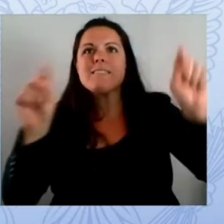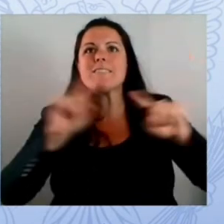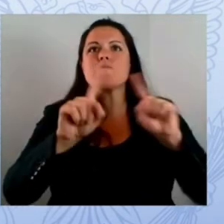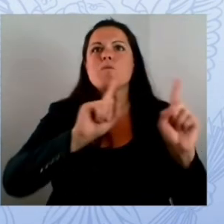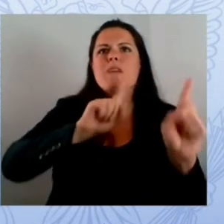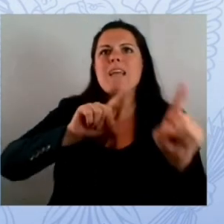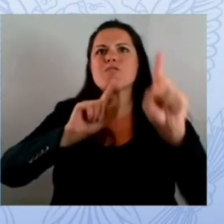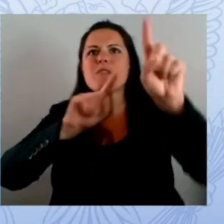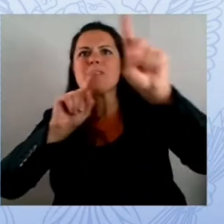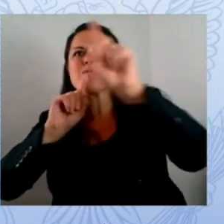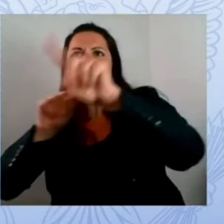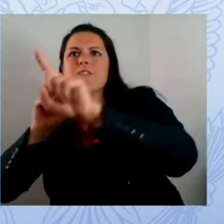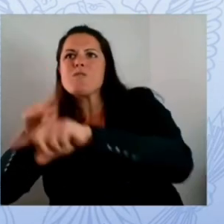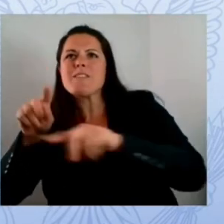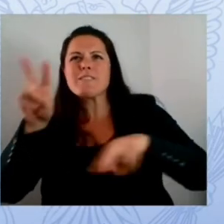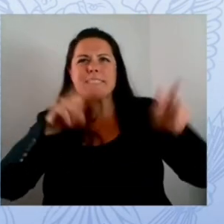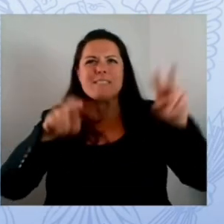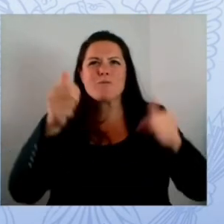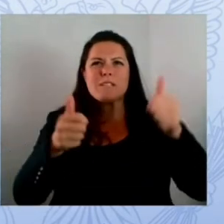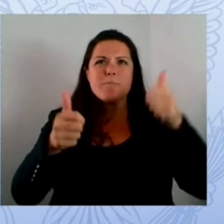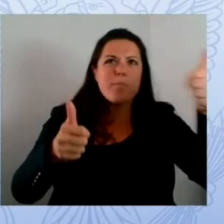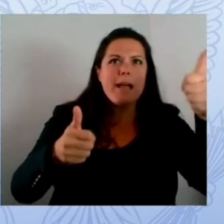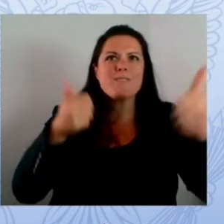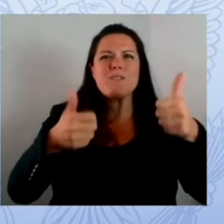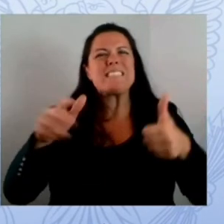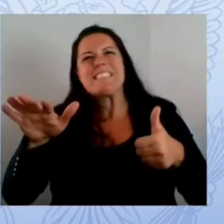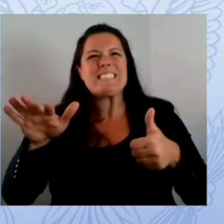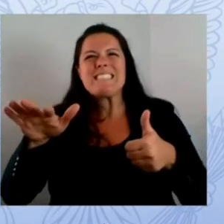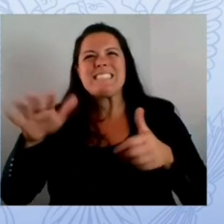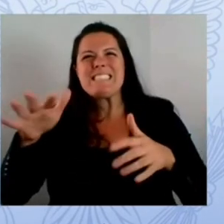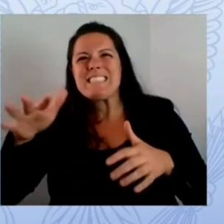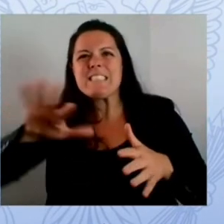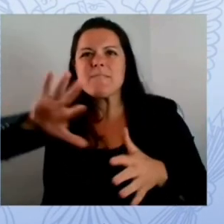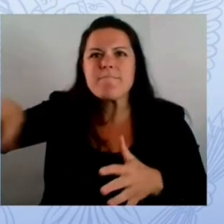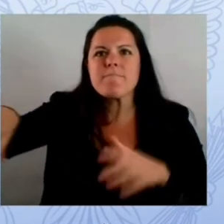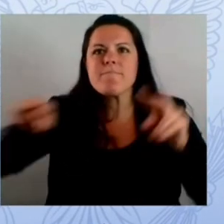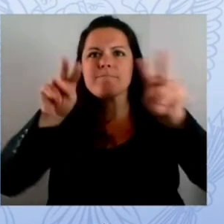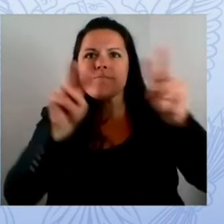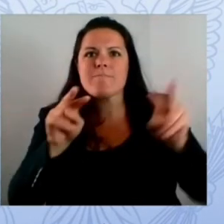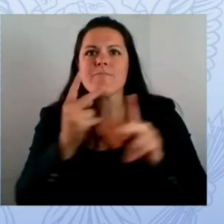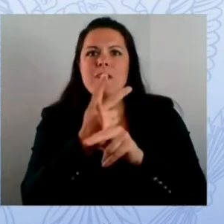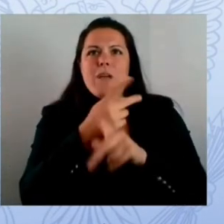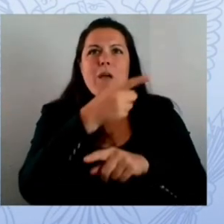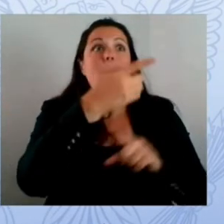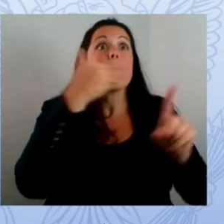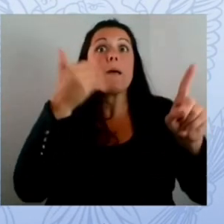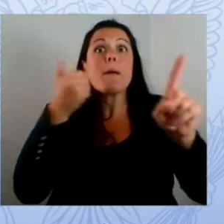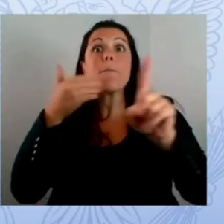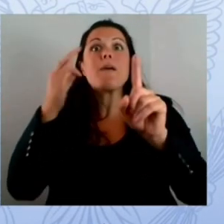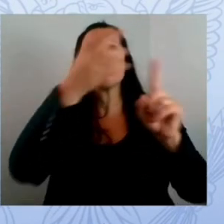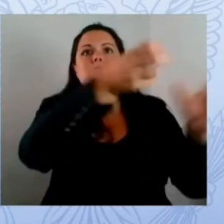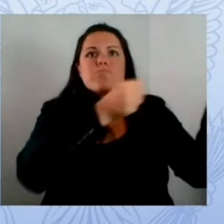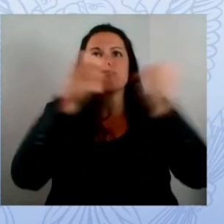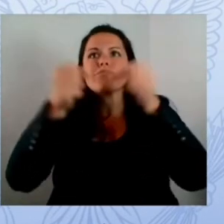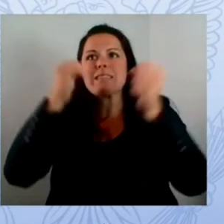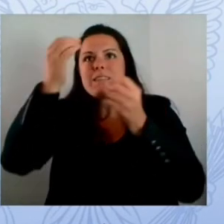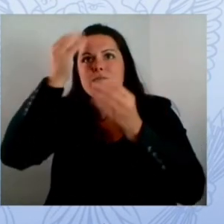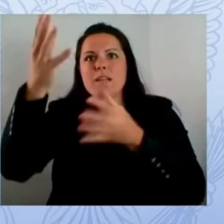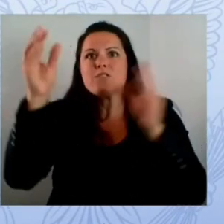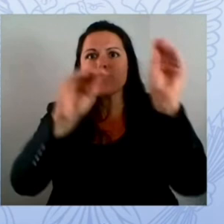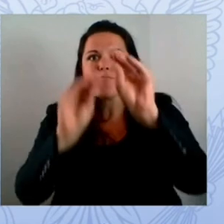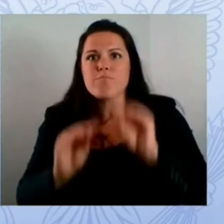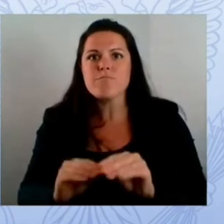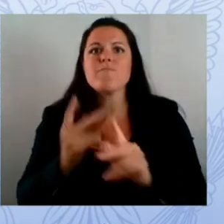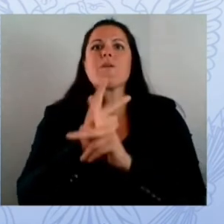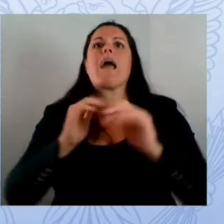it's what we know today and if we know it we might as well share it so as my friend already mentioned the single most important thing that you can do